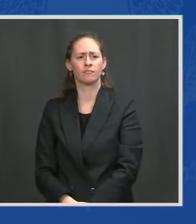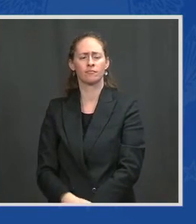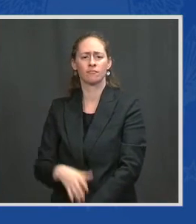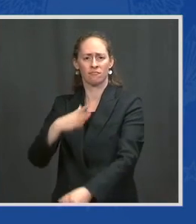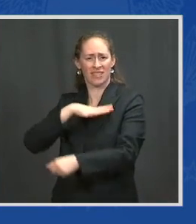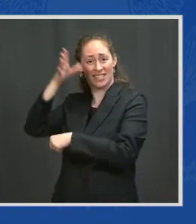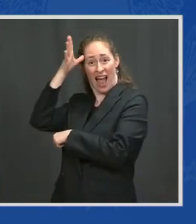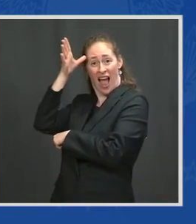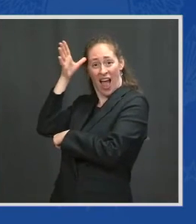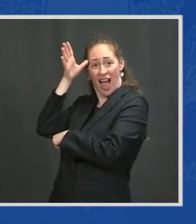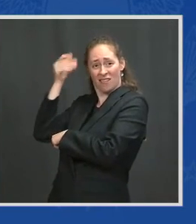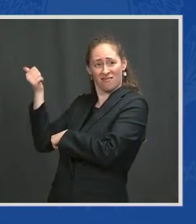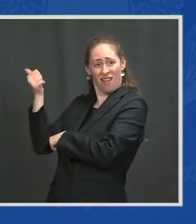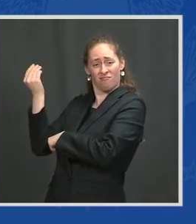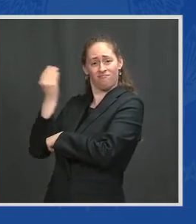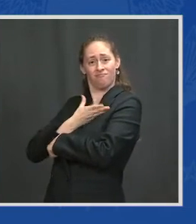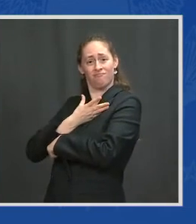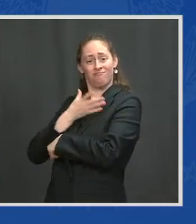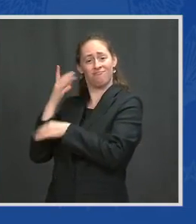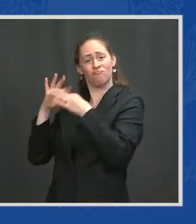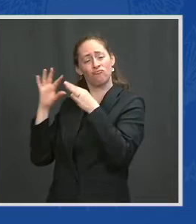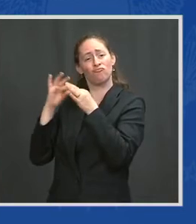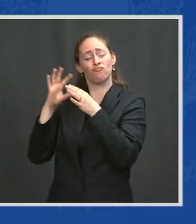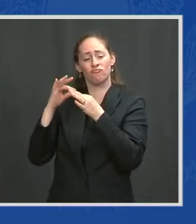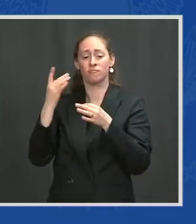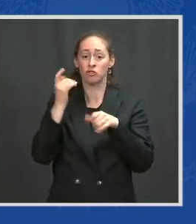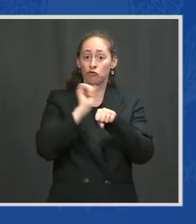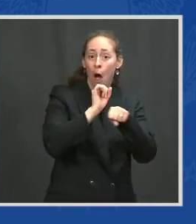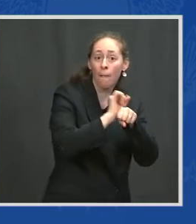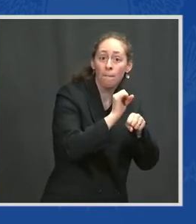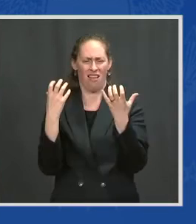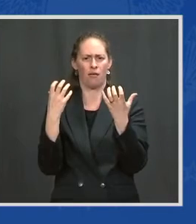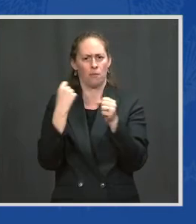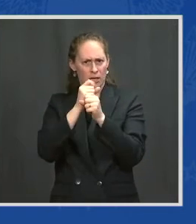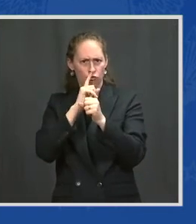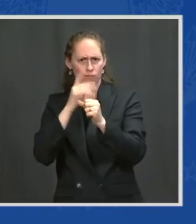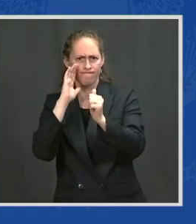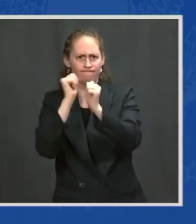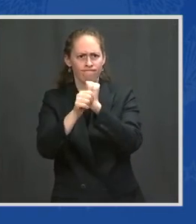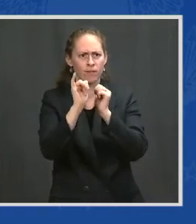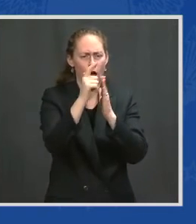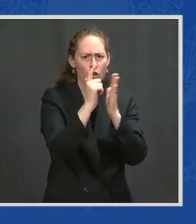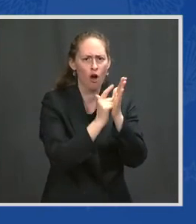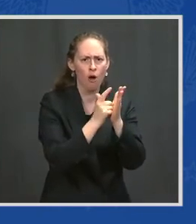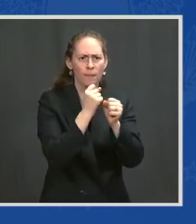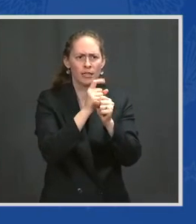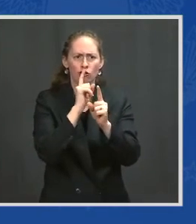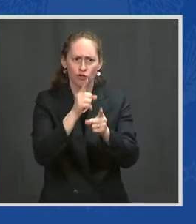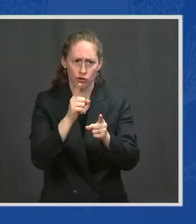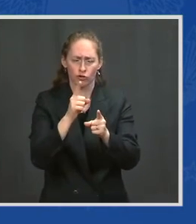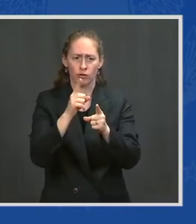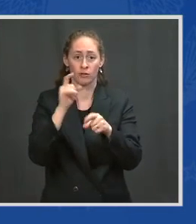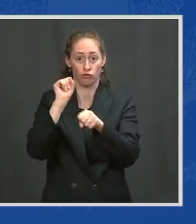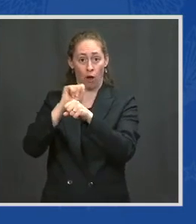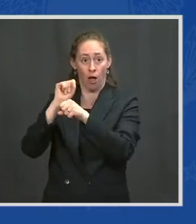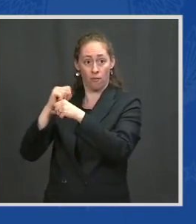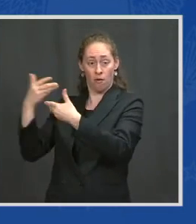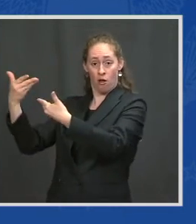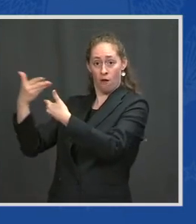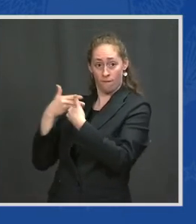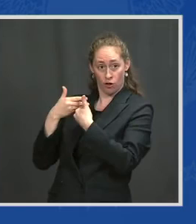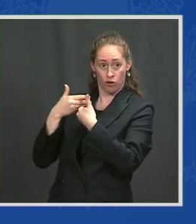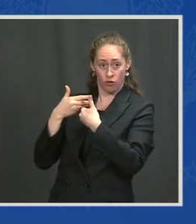the community, being able to look your kid in the eye and say, everything's going to be okay. Twenty-two million people